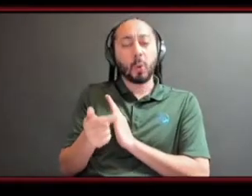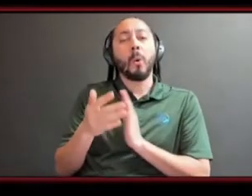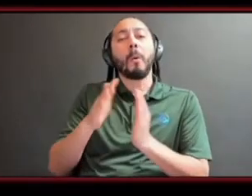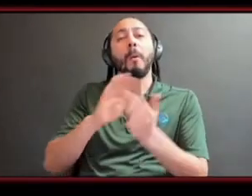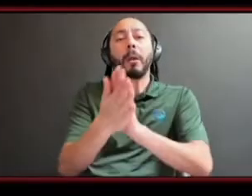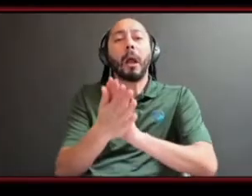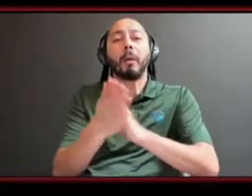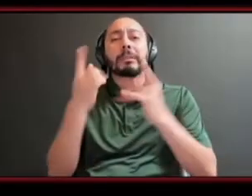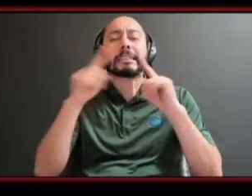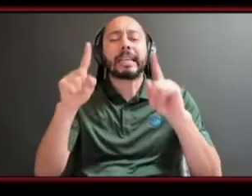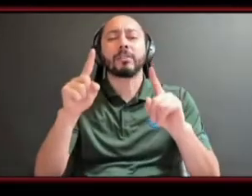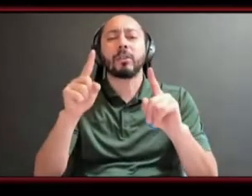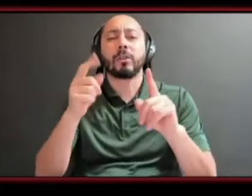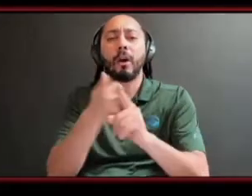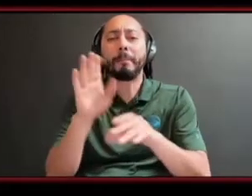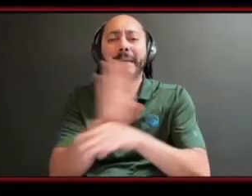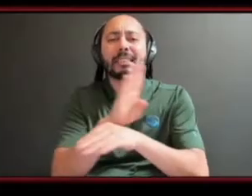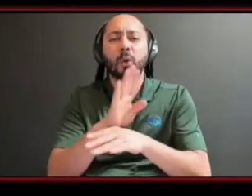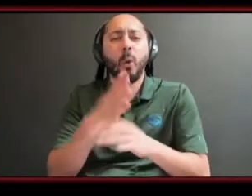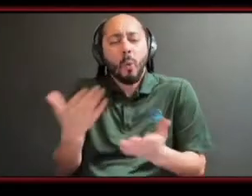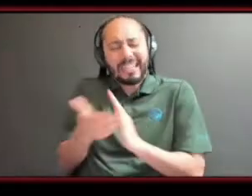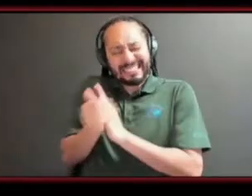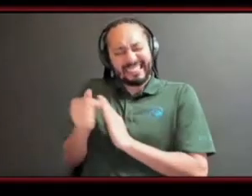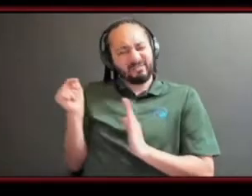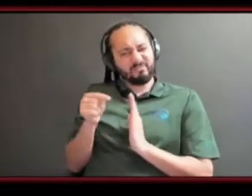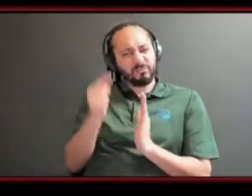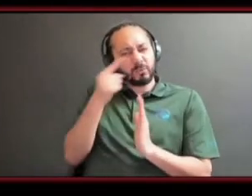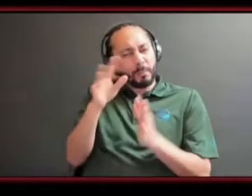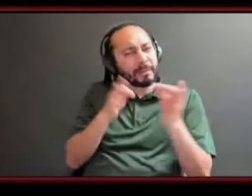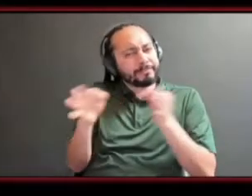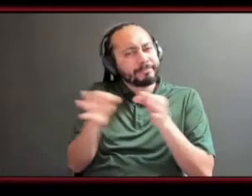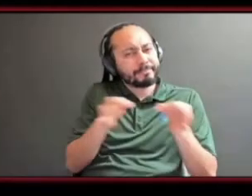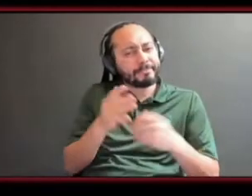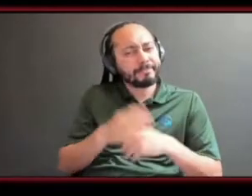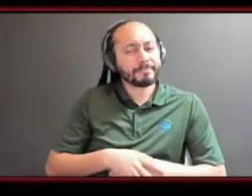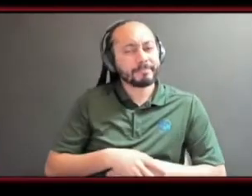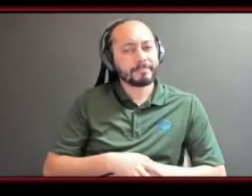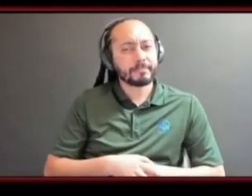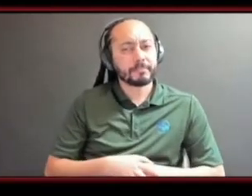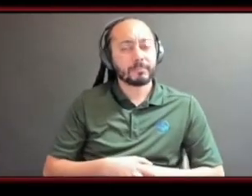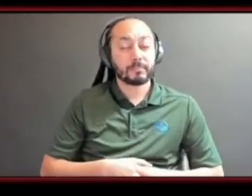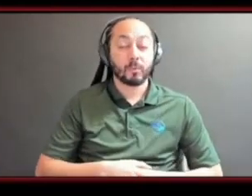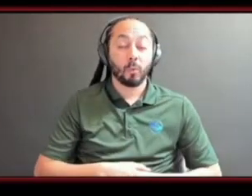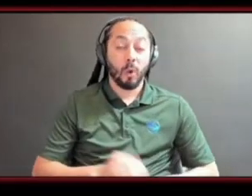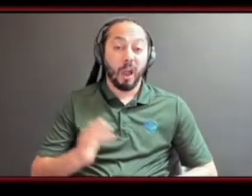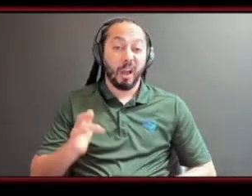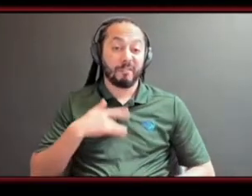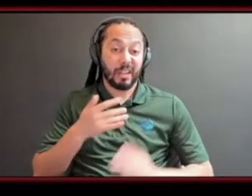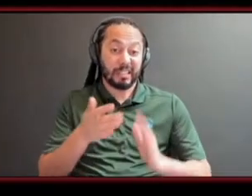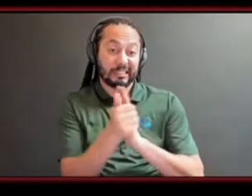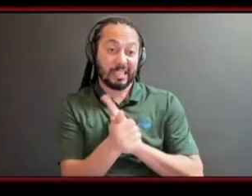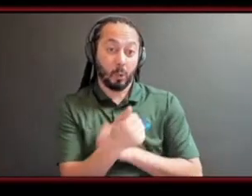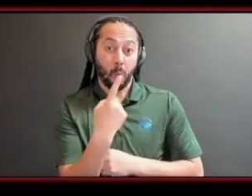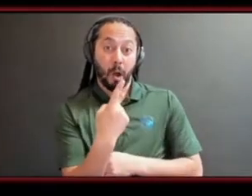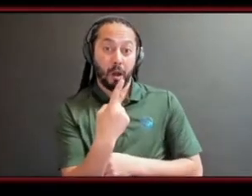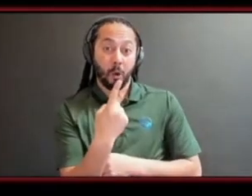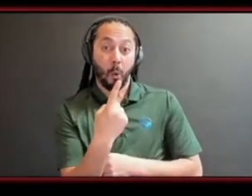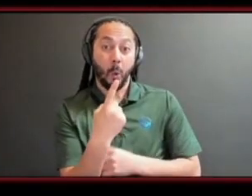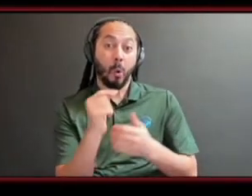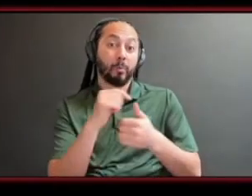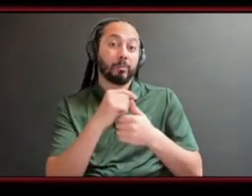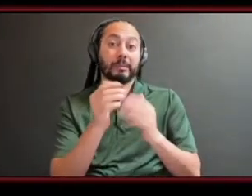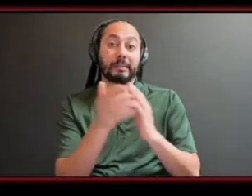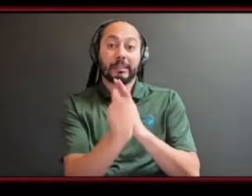barbara okay thank you um don't think it's any one skill or even a combination i think it's the person